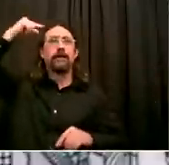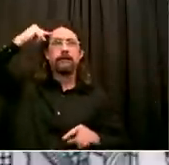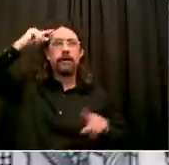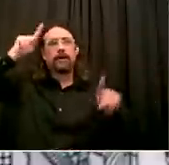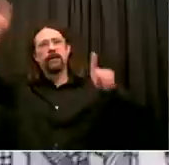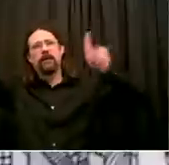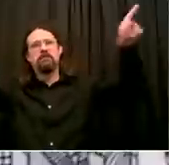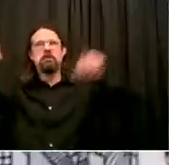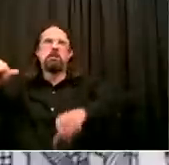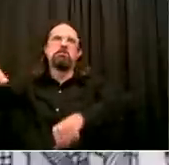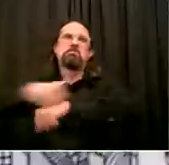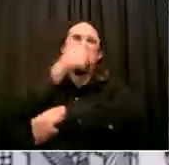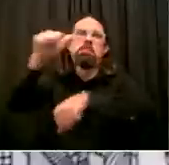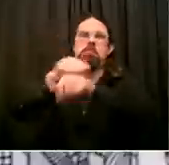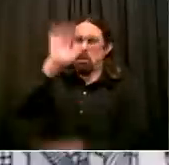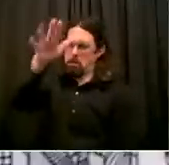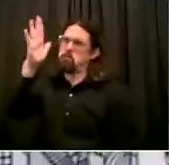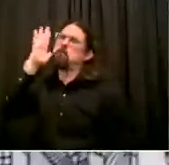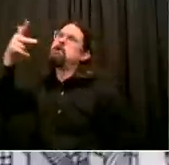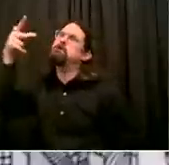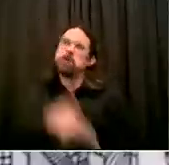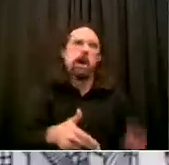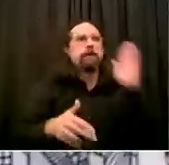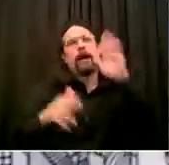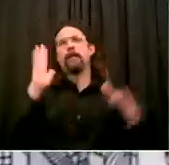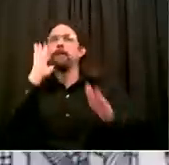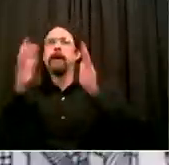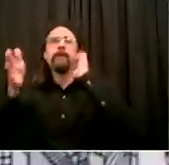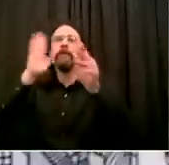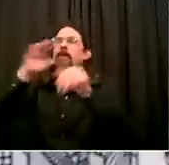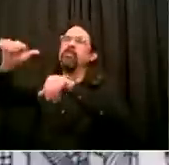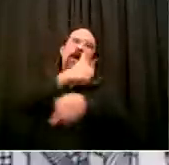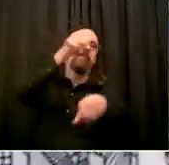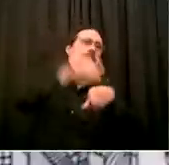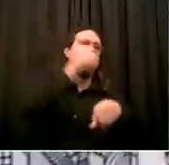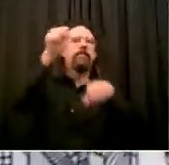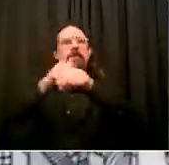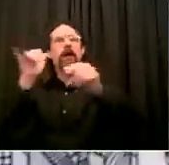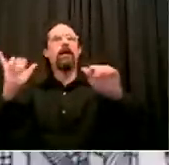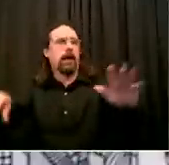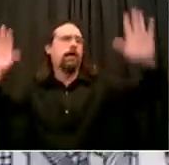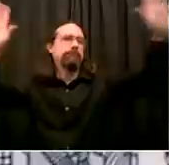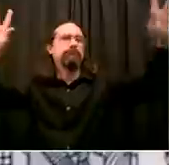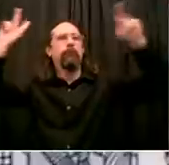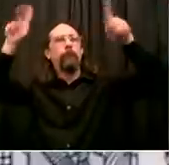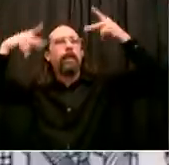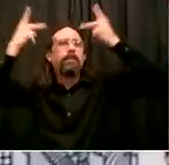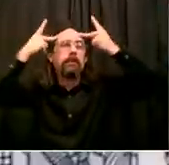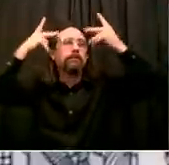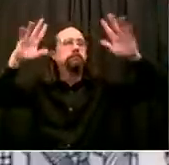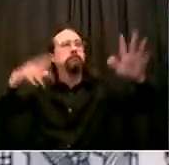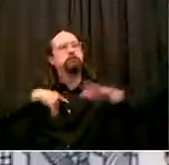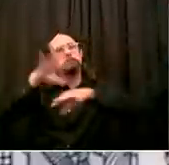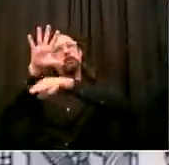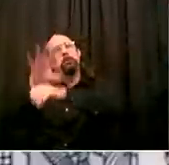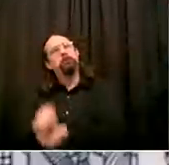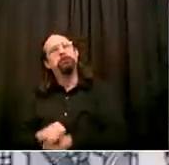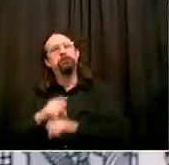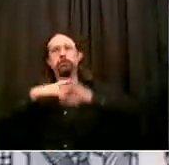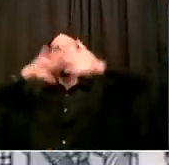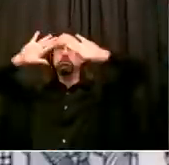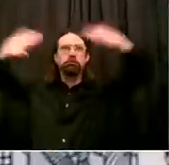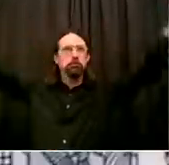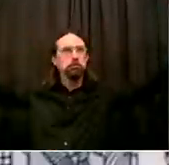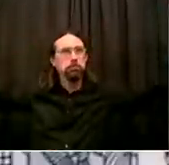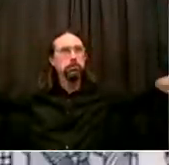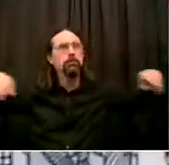is to protect New Yorkers. That's what I'm focused on every day. And I am deeply concerned that there is a threat here